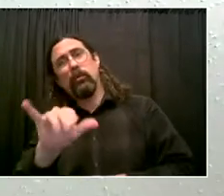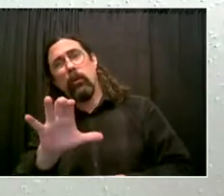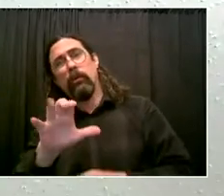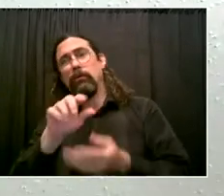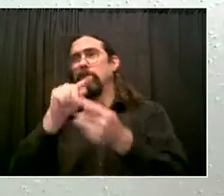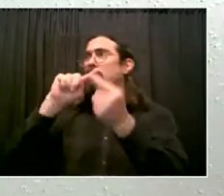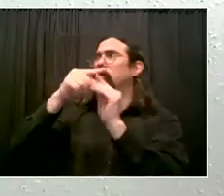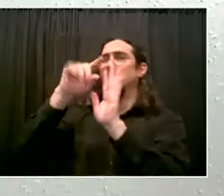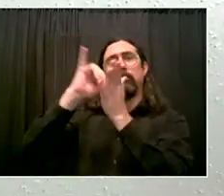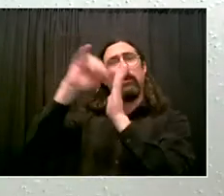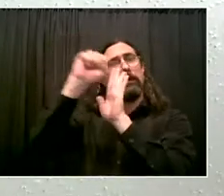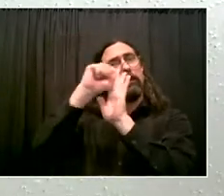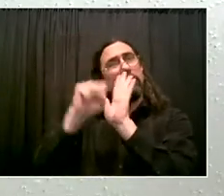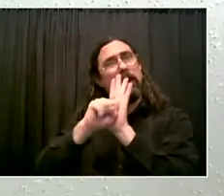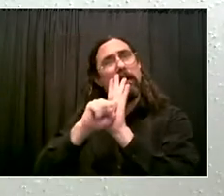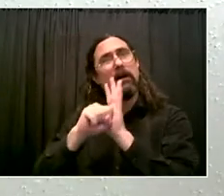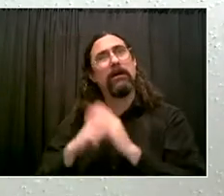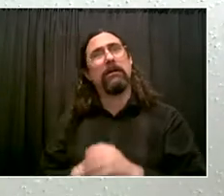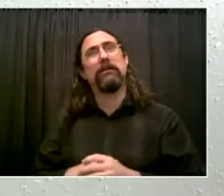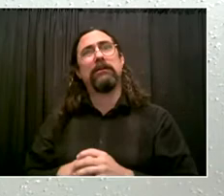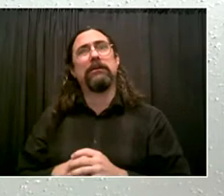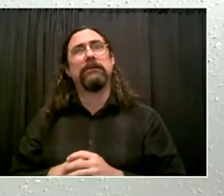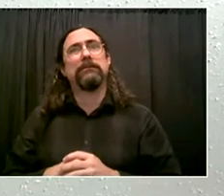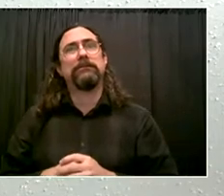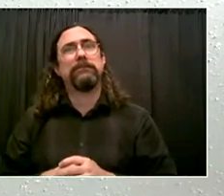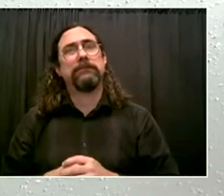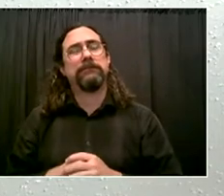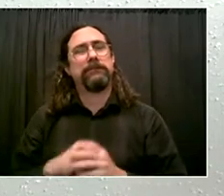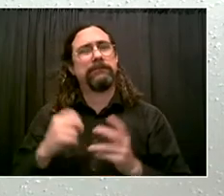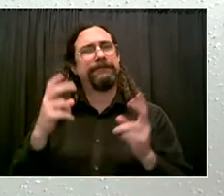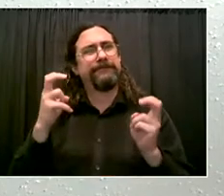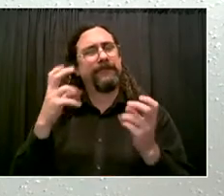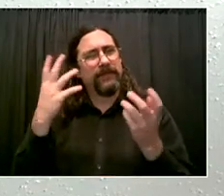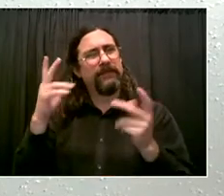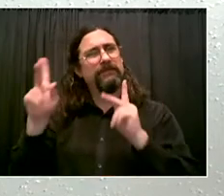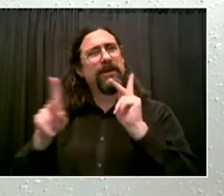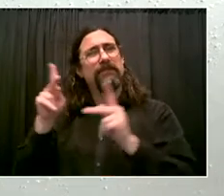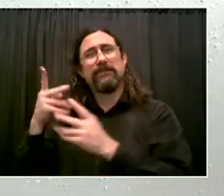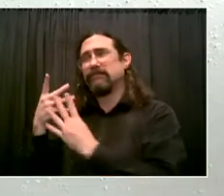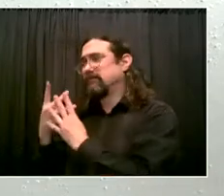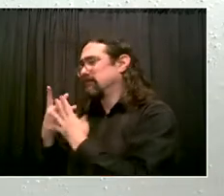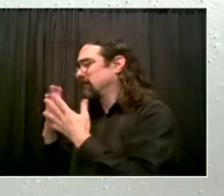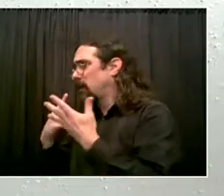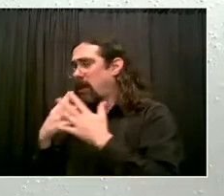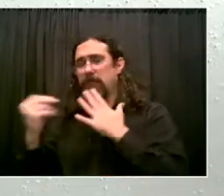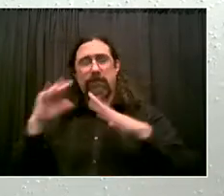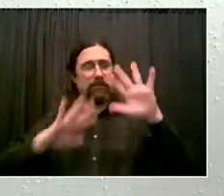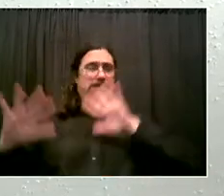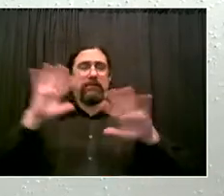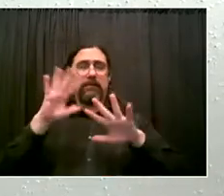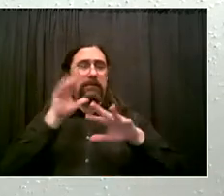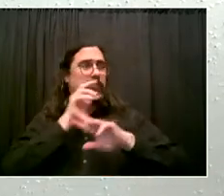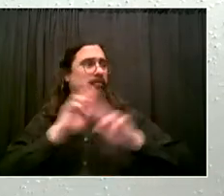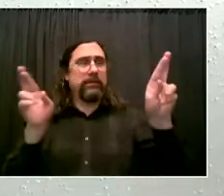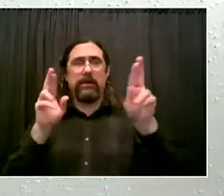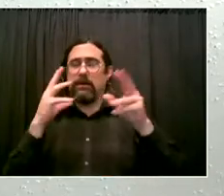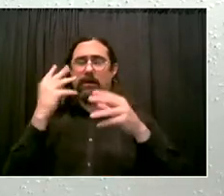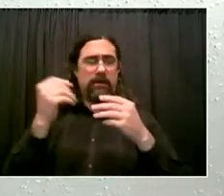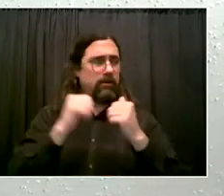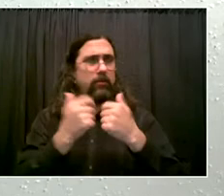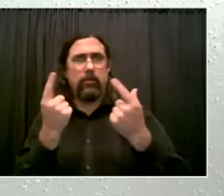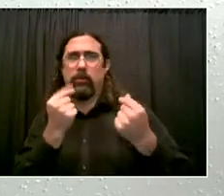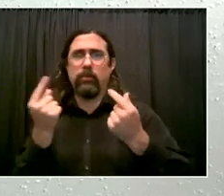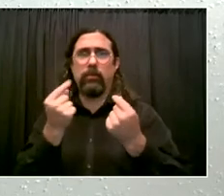successful is what we should be doing. We should not be